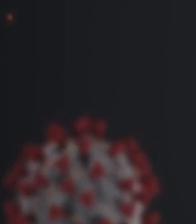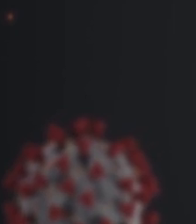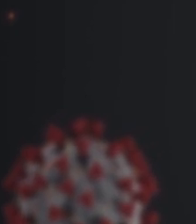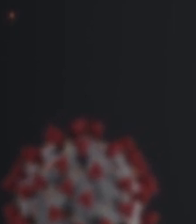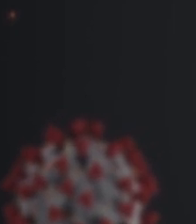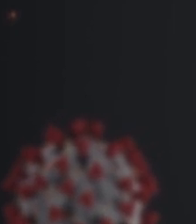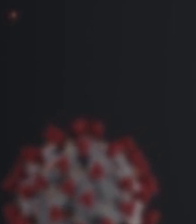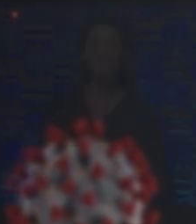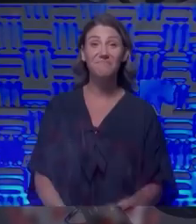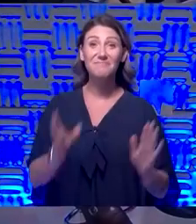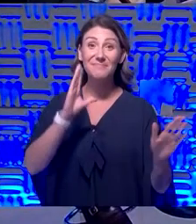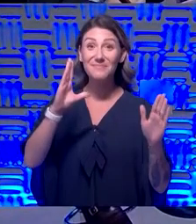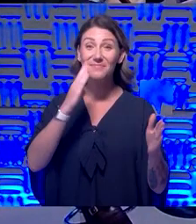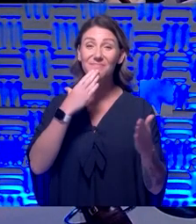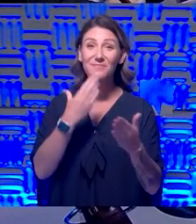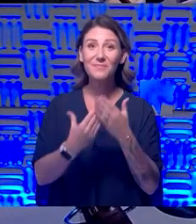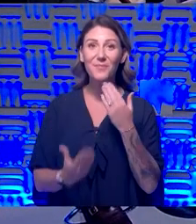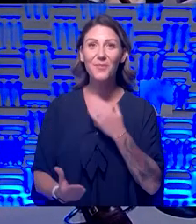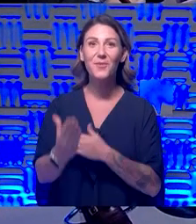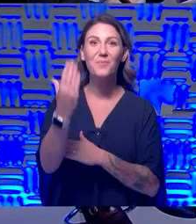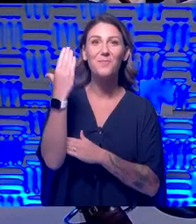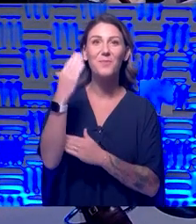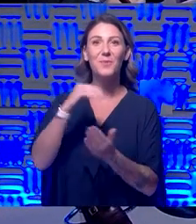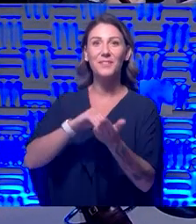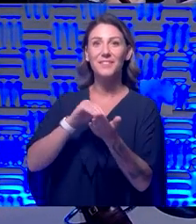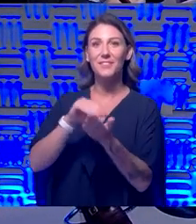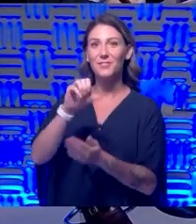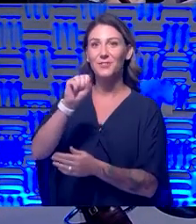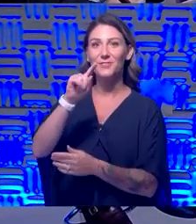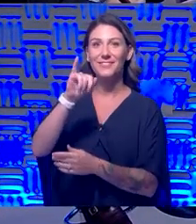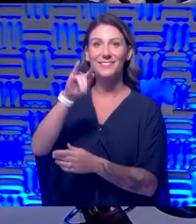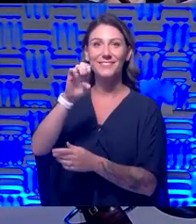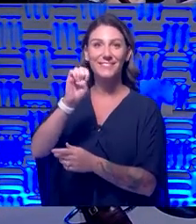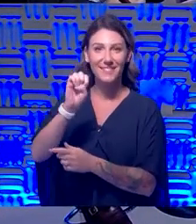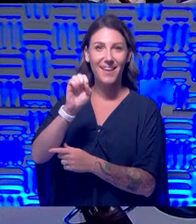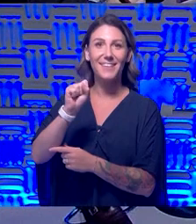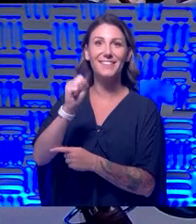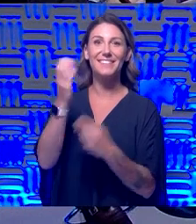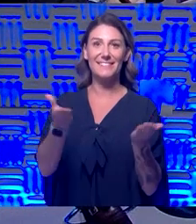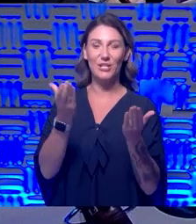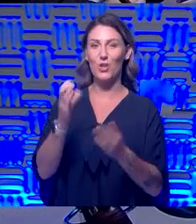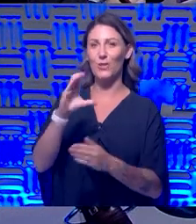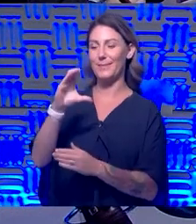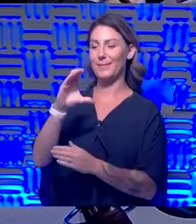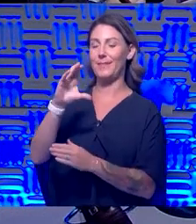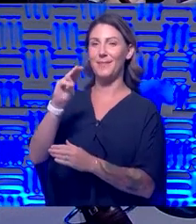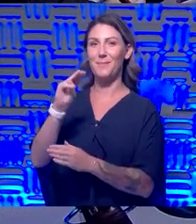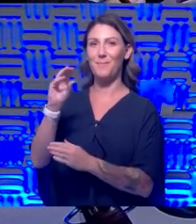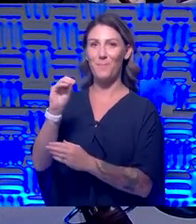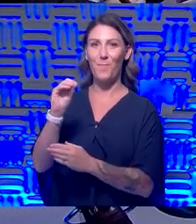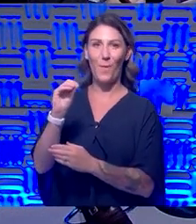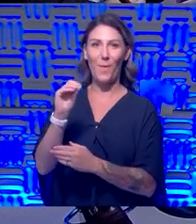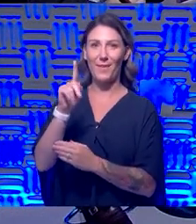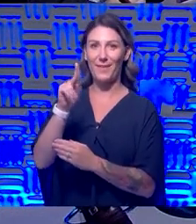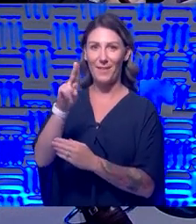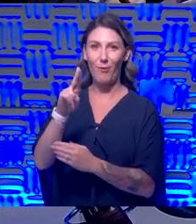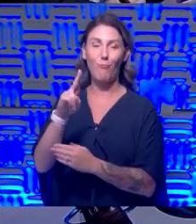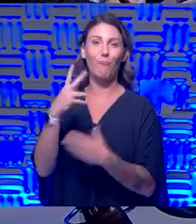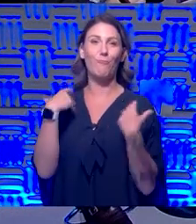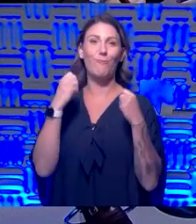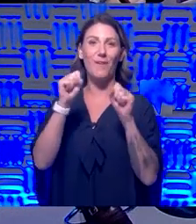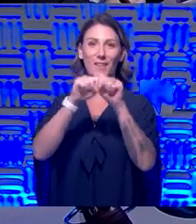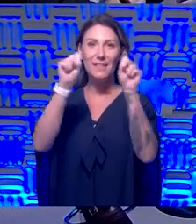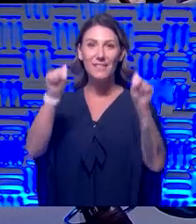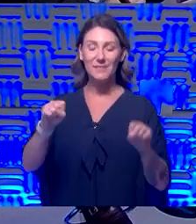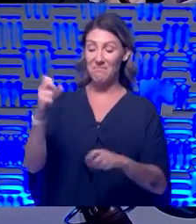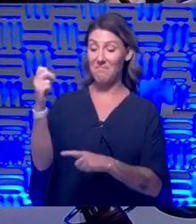Hey, good morning. This is Steve Stites, Chief Medical Officer here at the University of Kansas Health System. We're back at it this morning. We're back to talk about all things